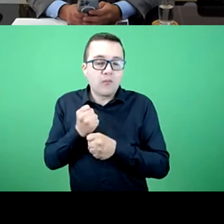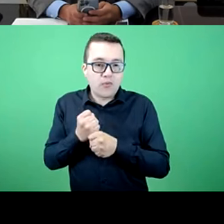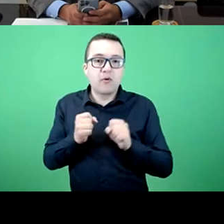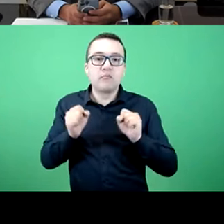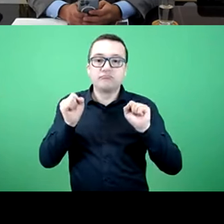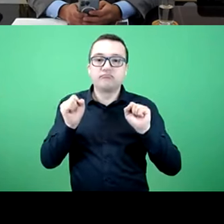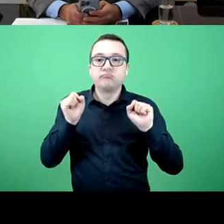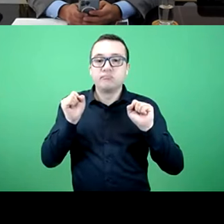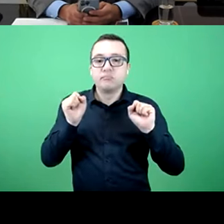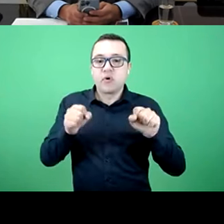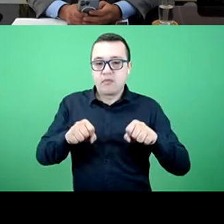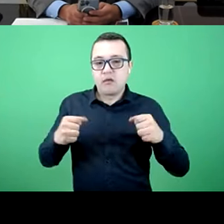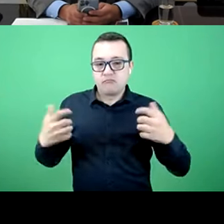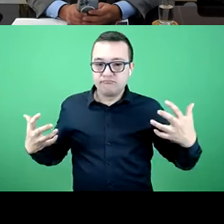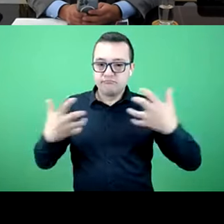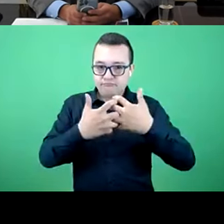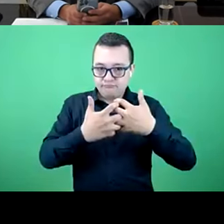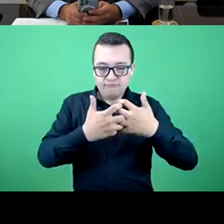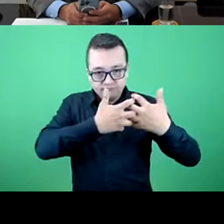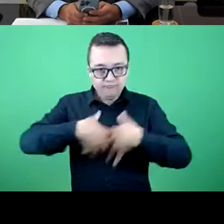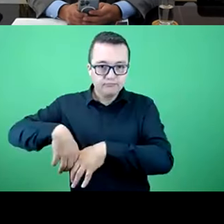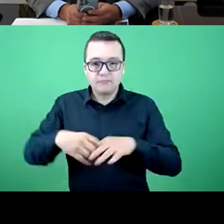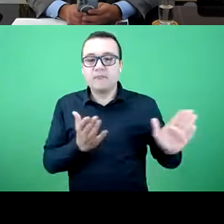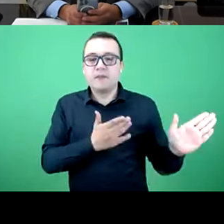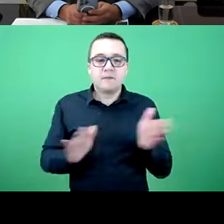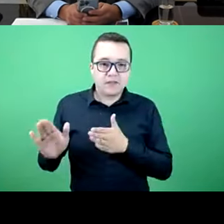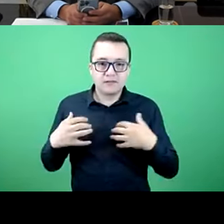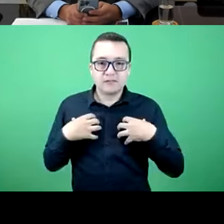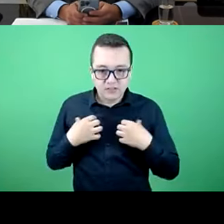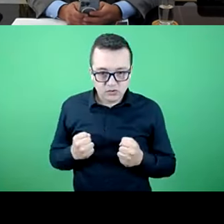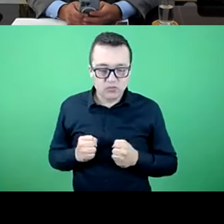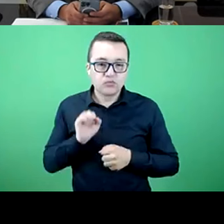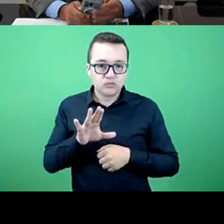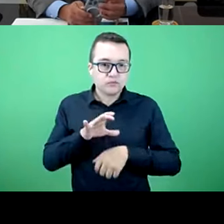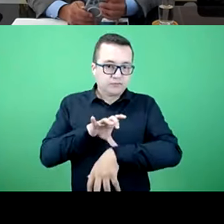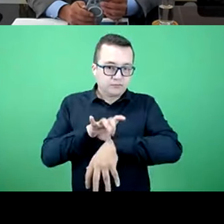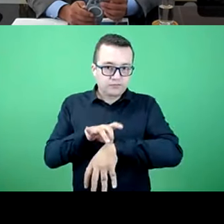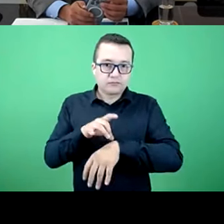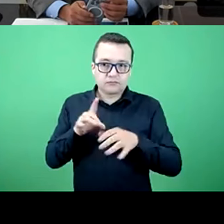dental care operators. And we also have providers that, um,